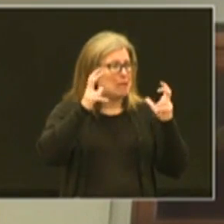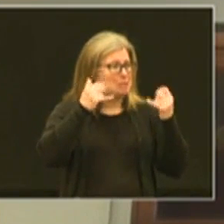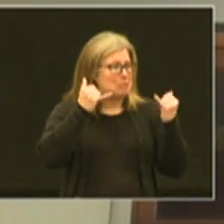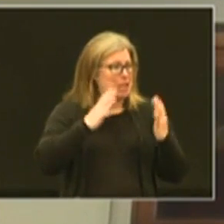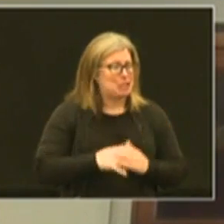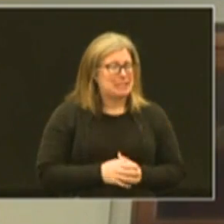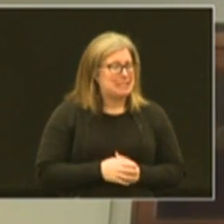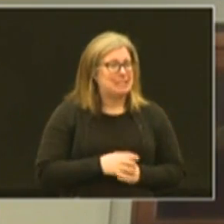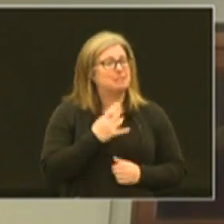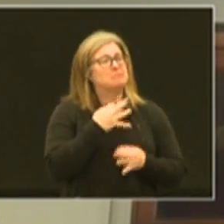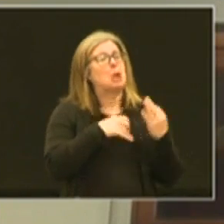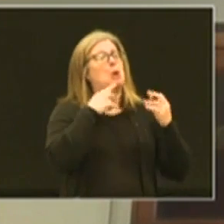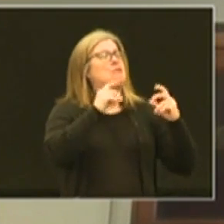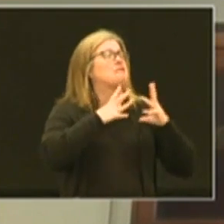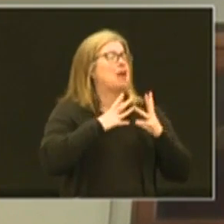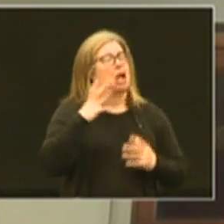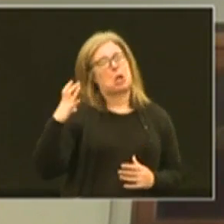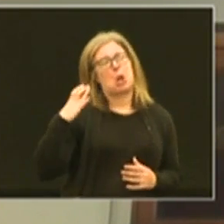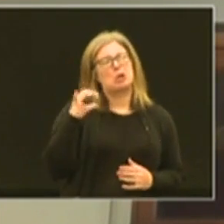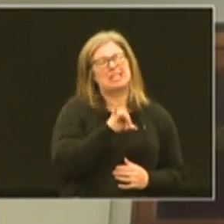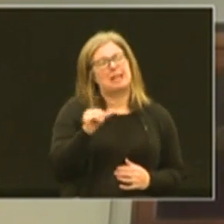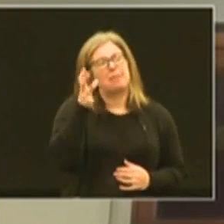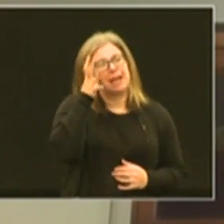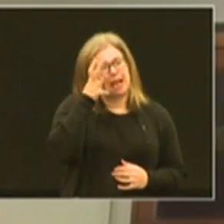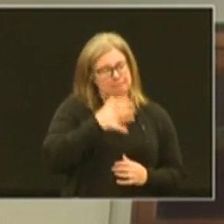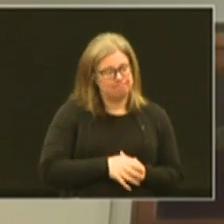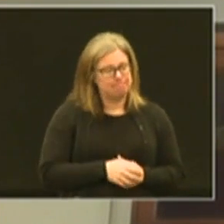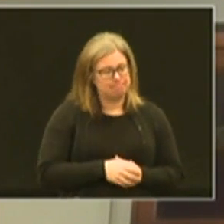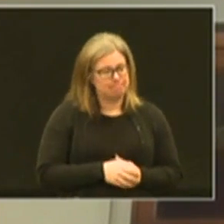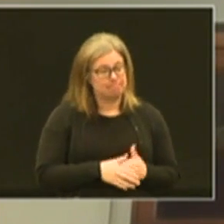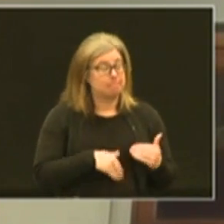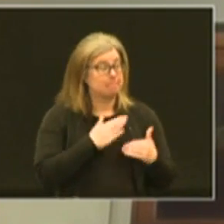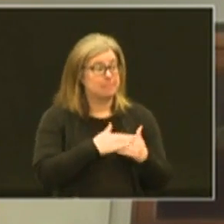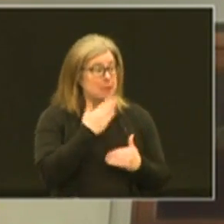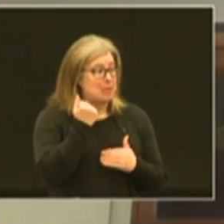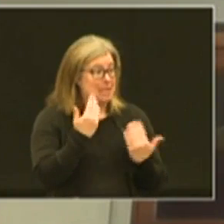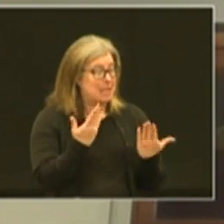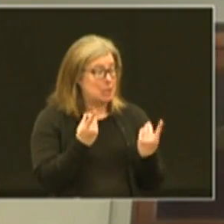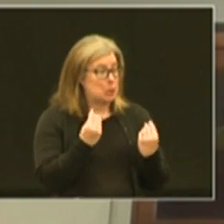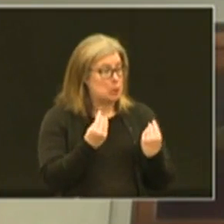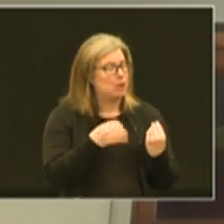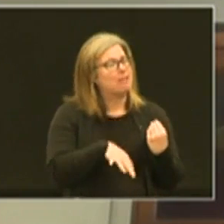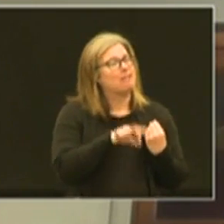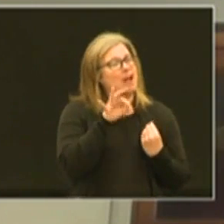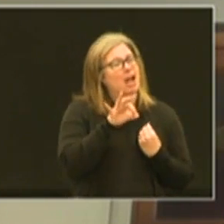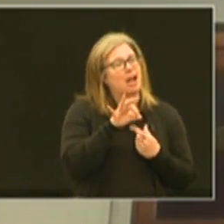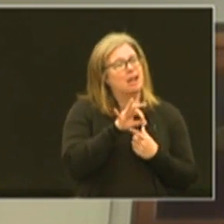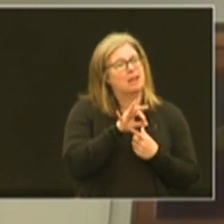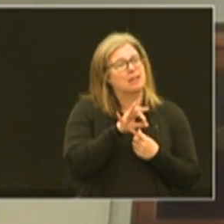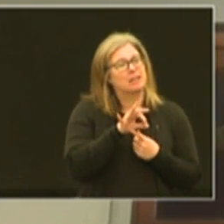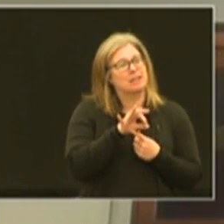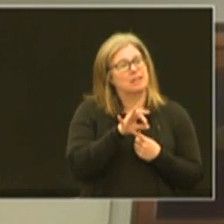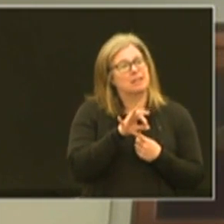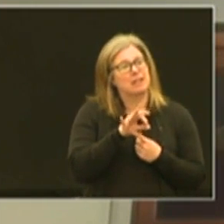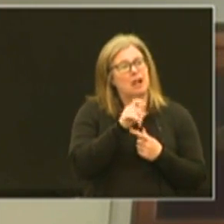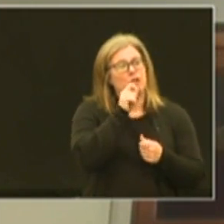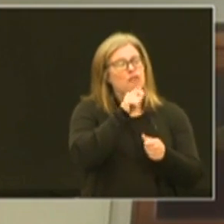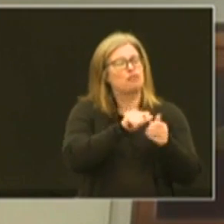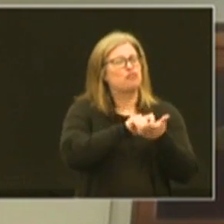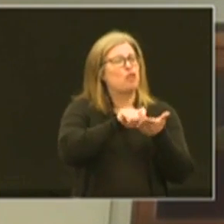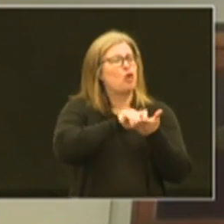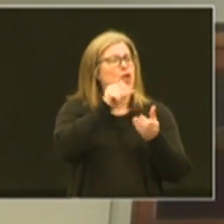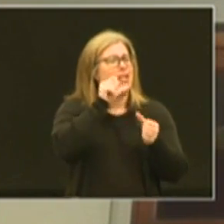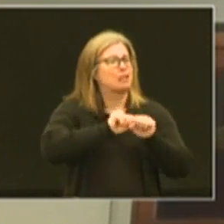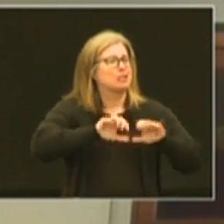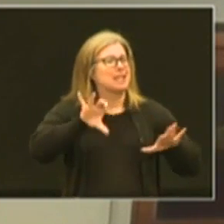so instead i said i want to be a coach like my dad and the next best thing is to find uh i wrote letters to about